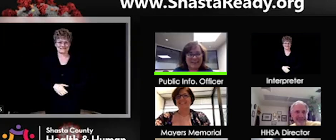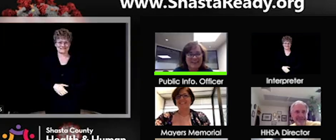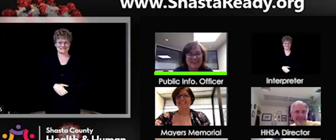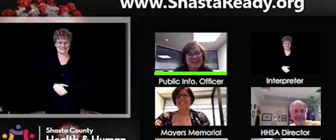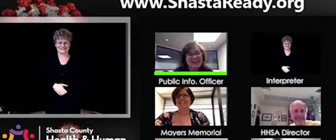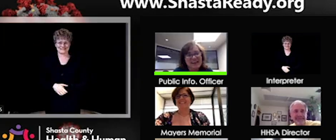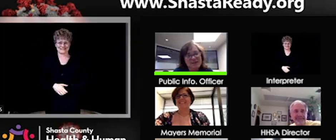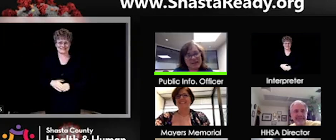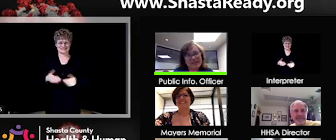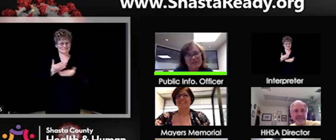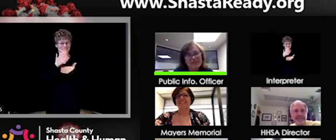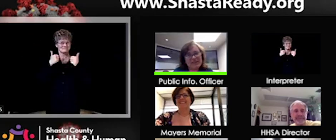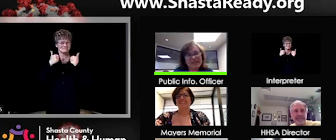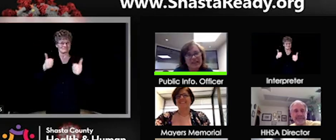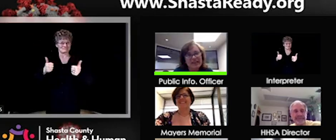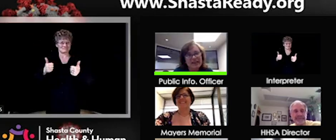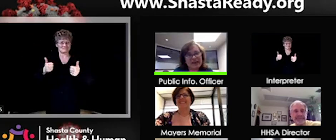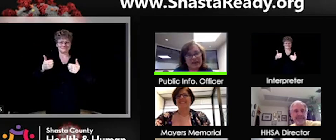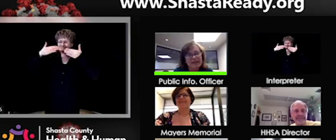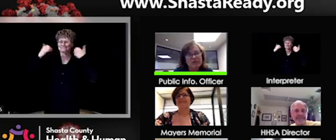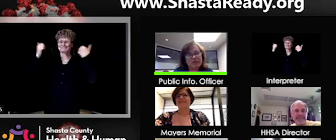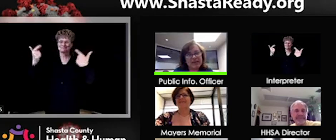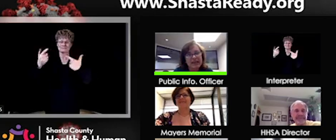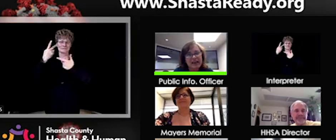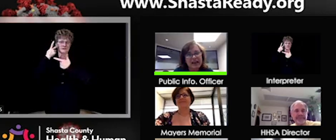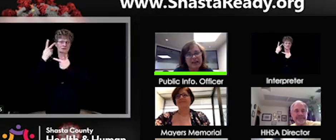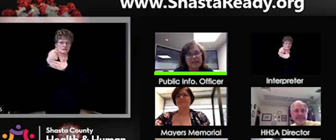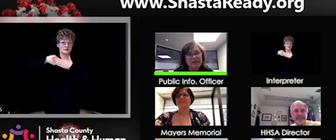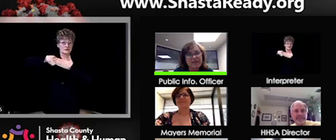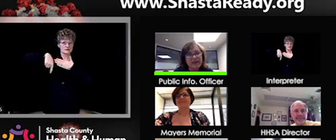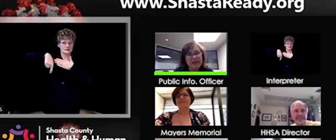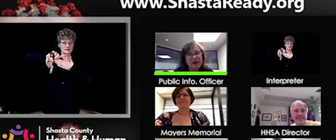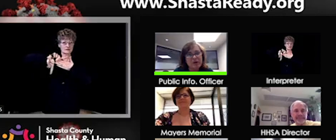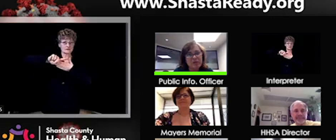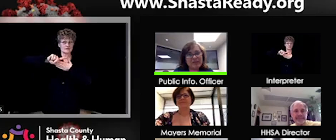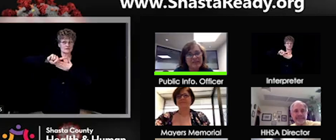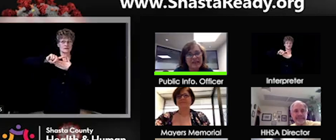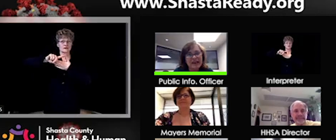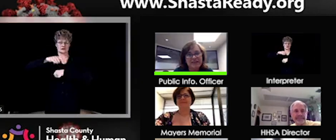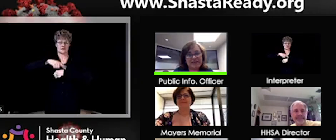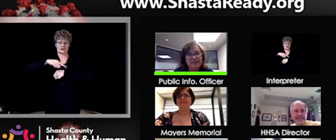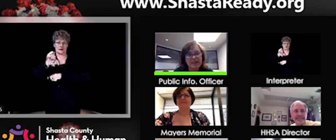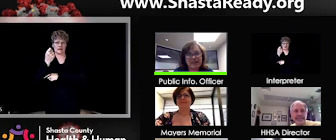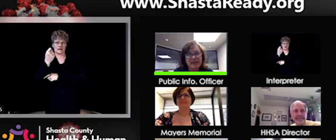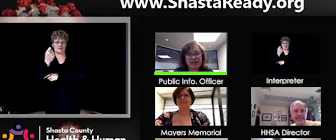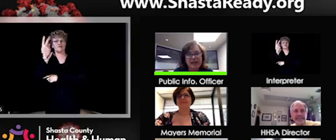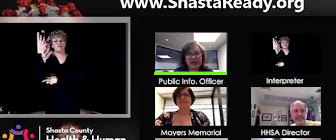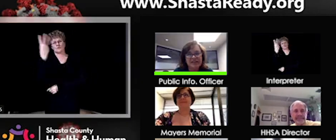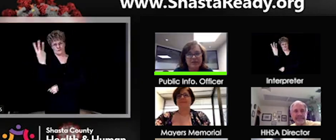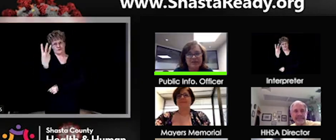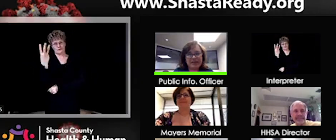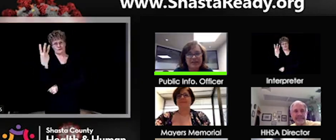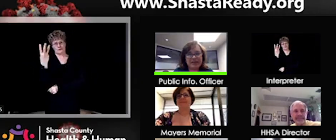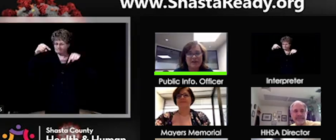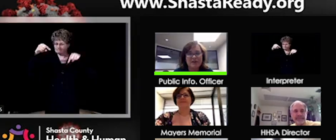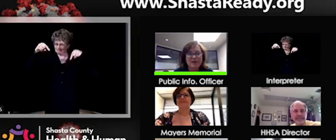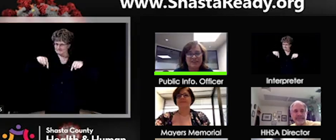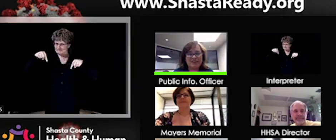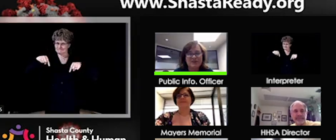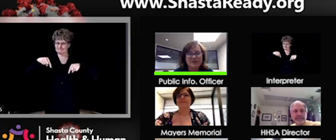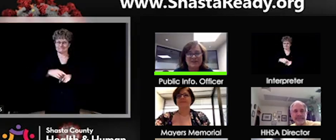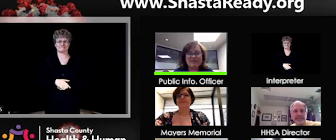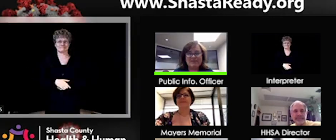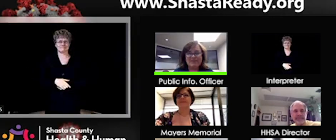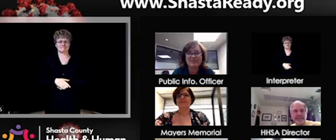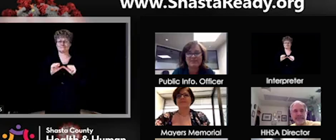All right. Thank you, everybody. We'll see you again next week at 11 a.m. on Wednesday at this very same place. Stay safe and